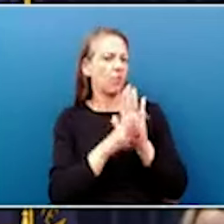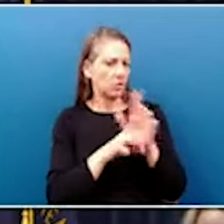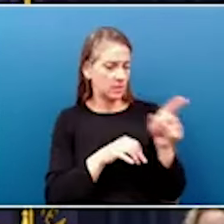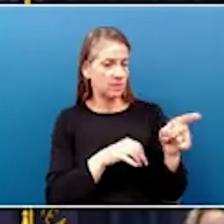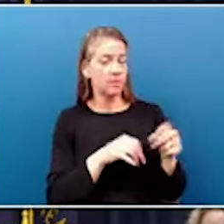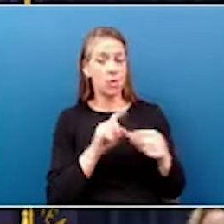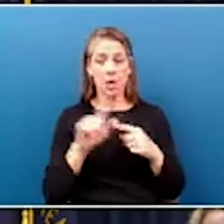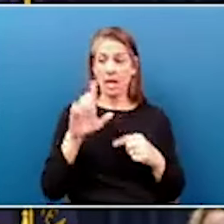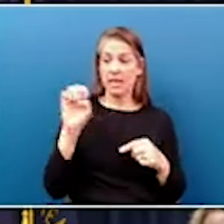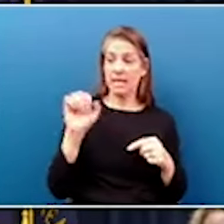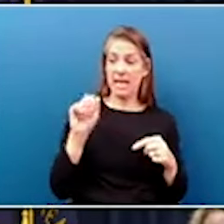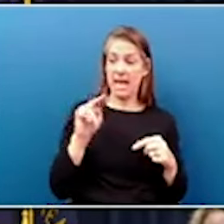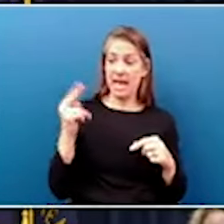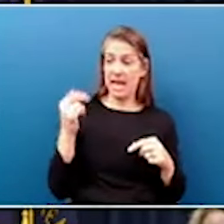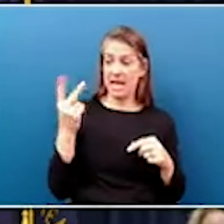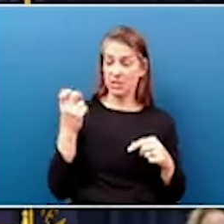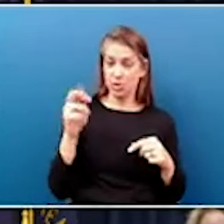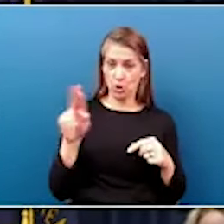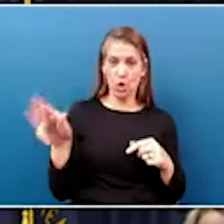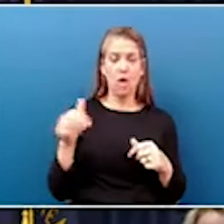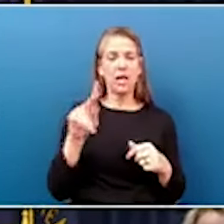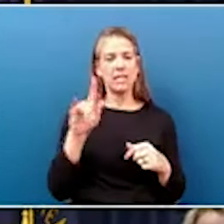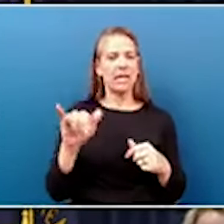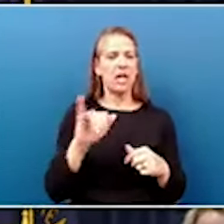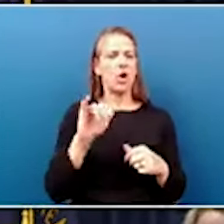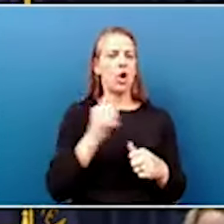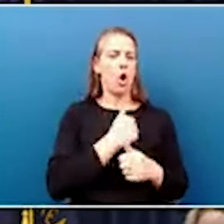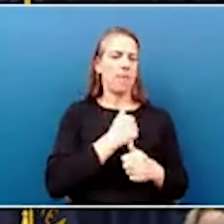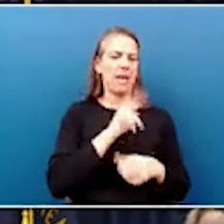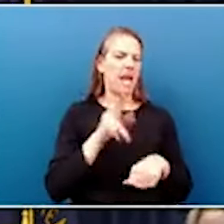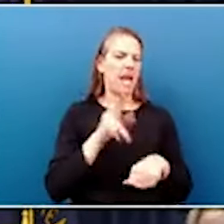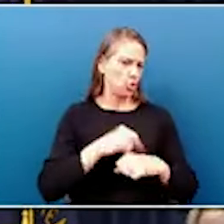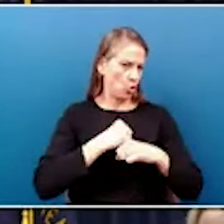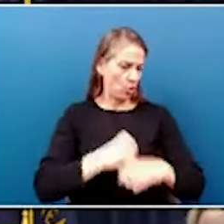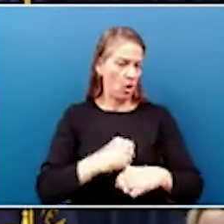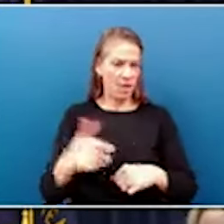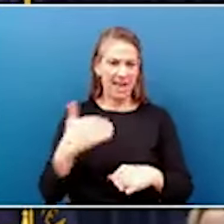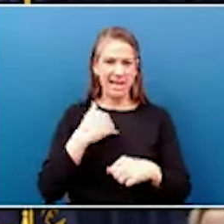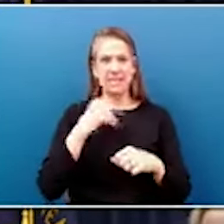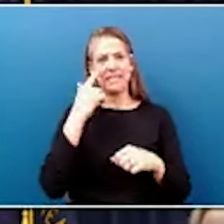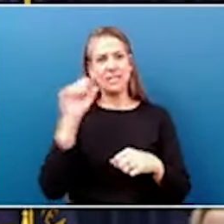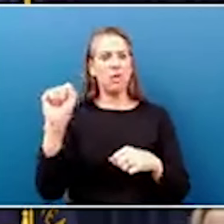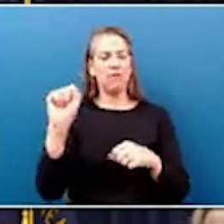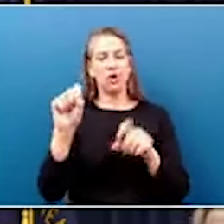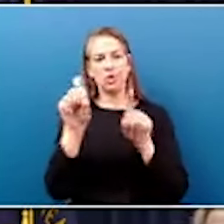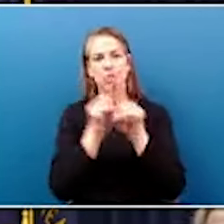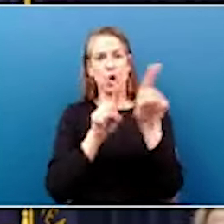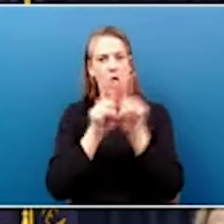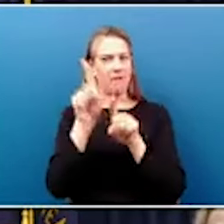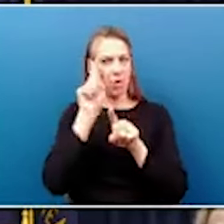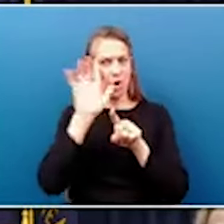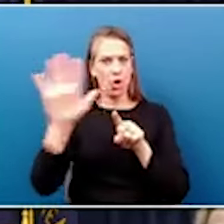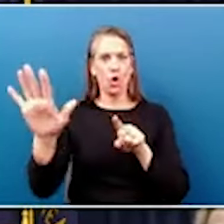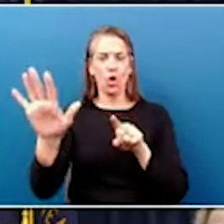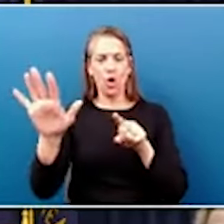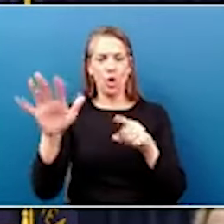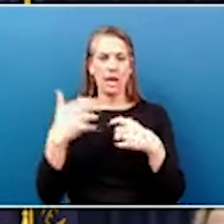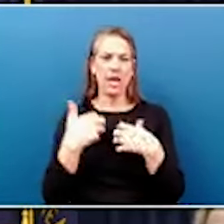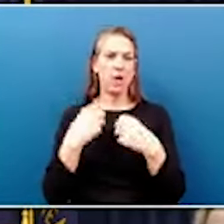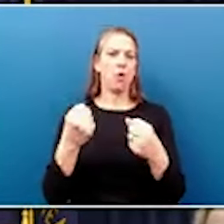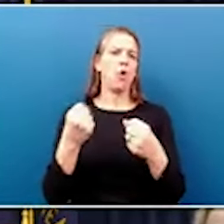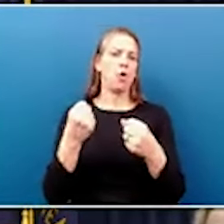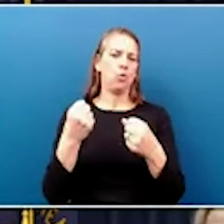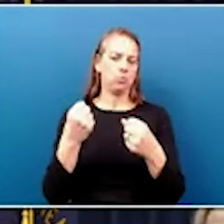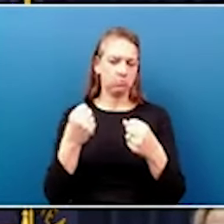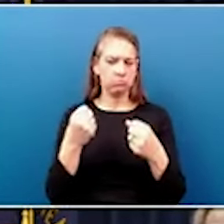Hester, a Kentucky Army National Guard soldier who was awarded the Silver Star for her heroic actions during an enemy ambush. Military